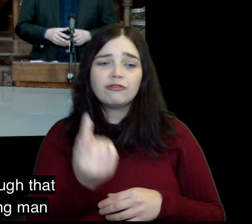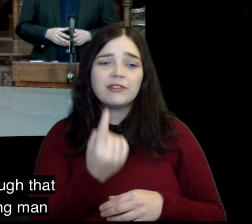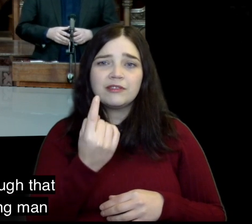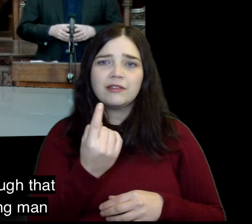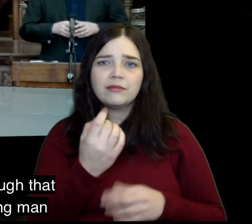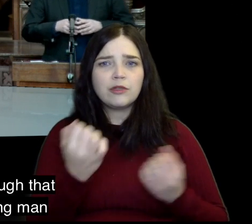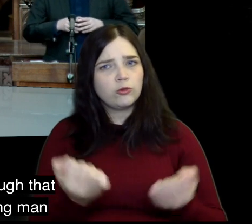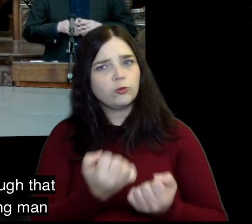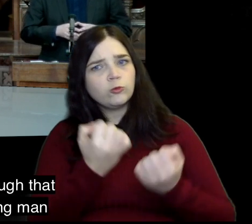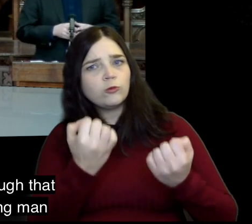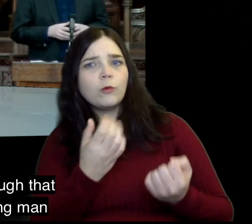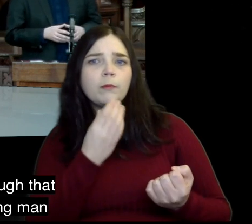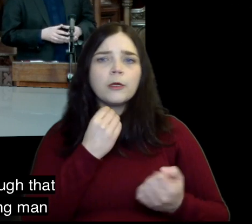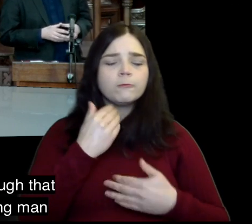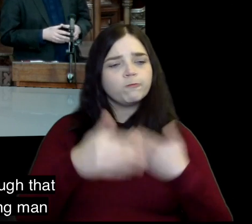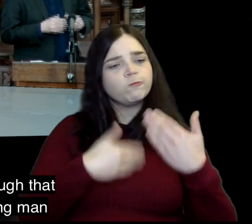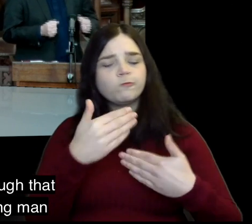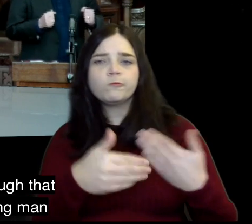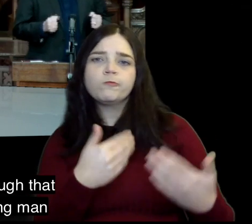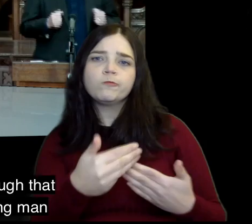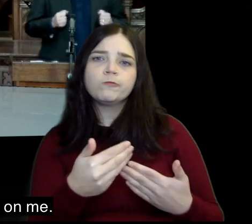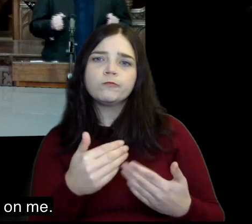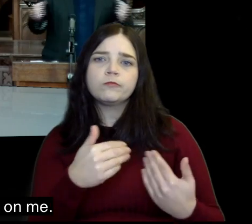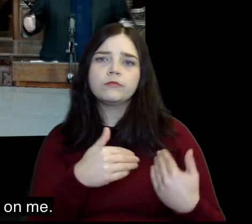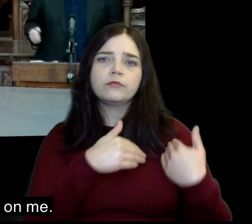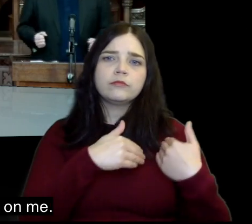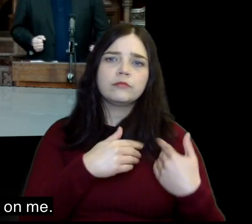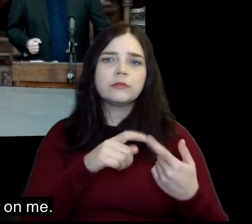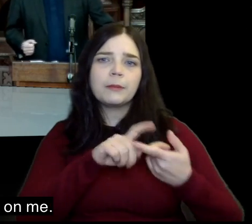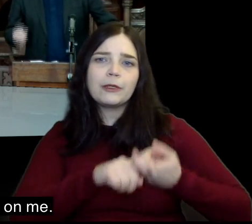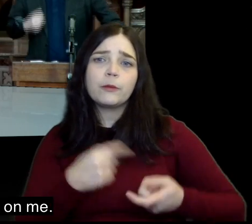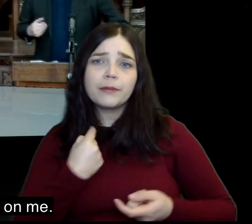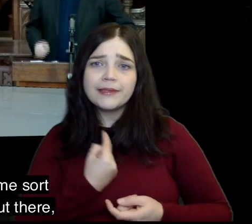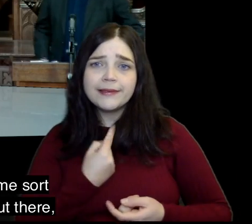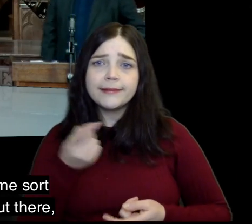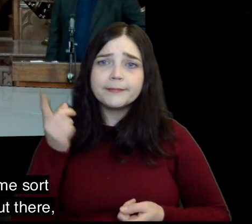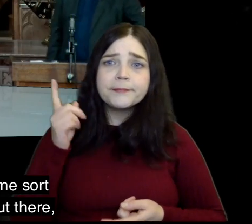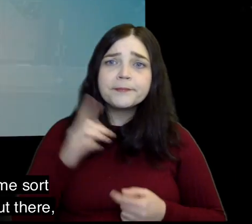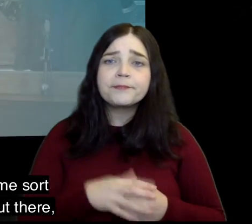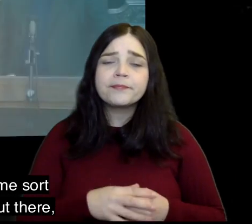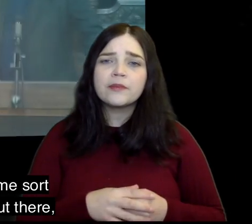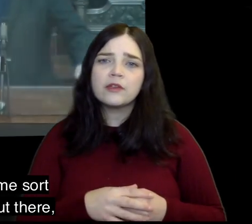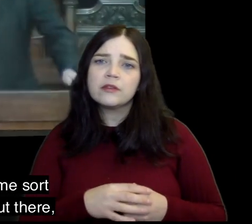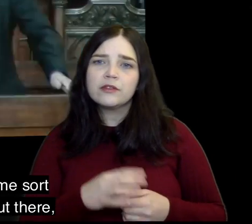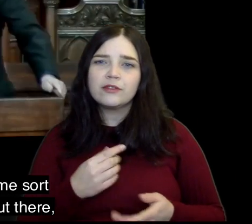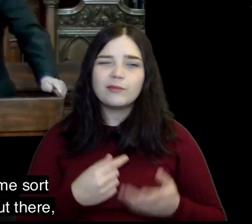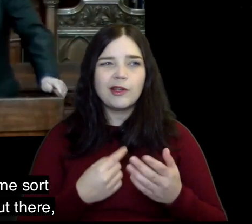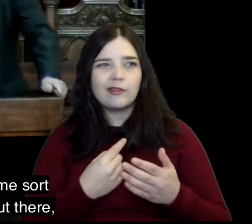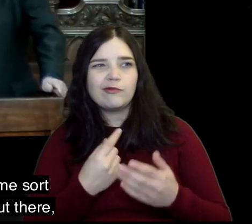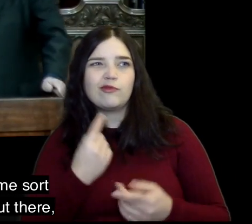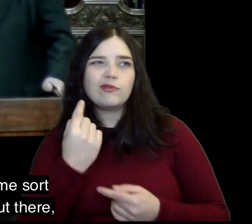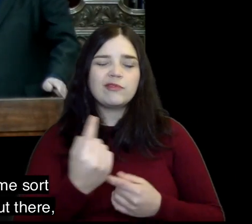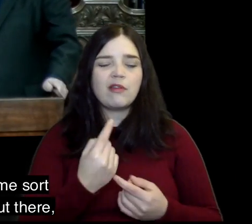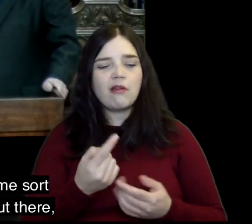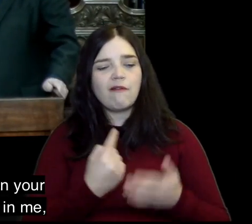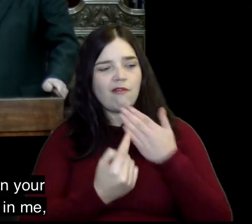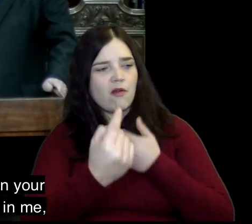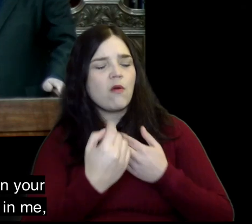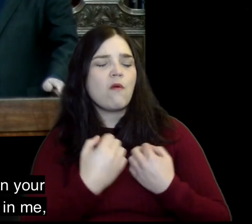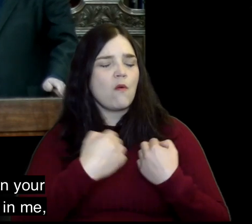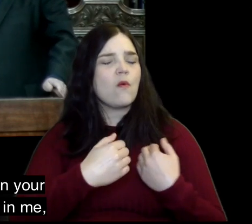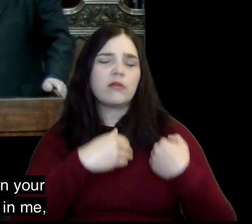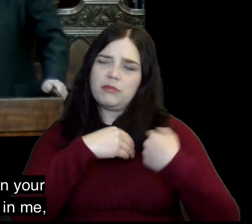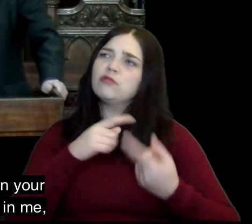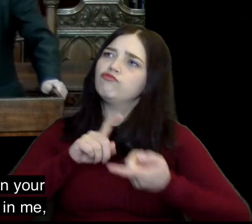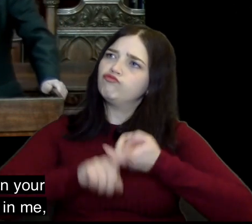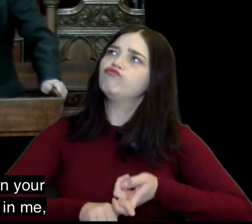it wouldn't be enough that you'll be my strong man and you'll depend on me that you'll be some sort of lone